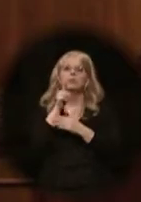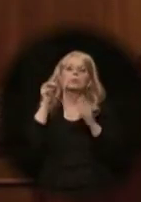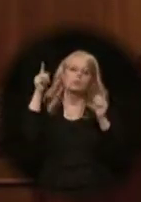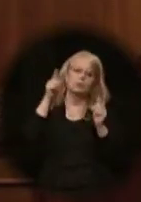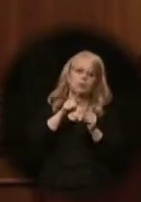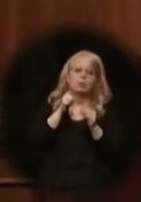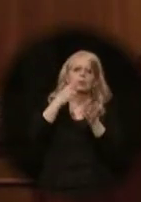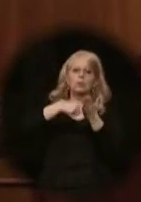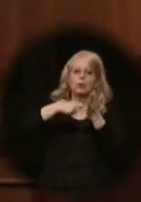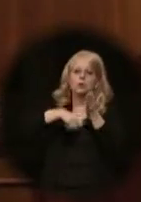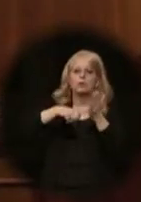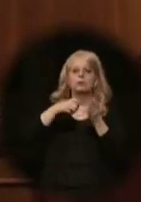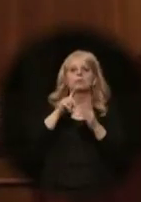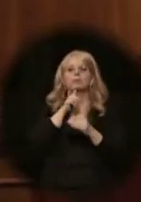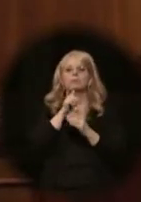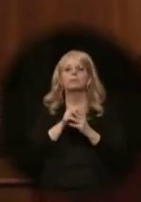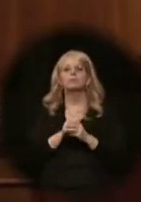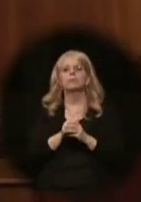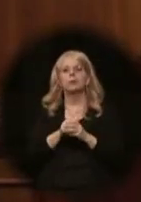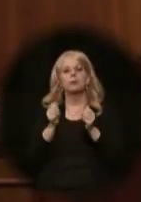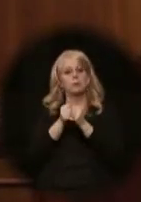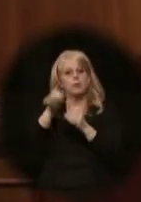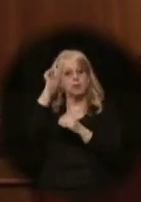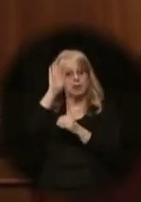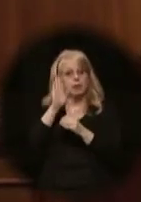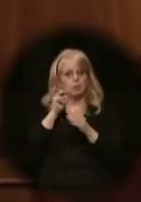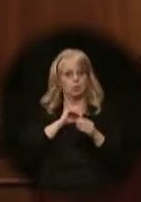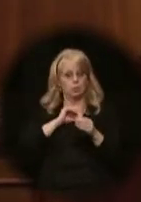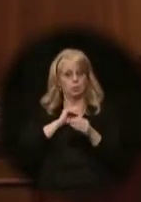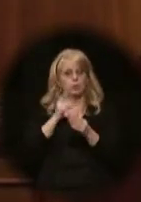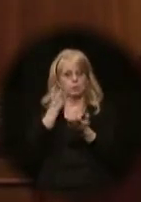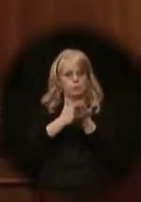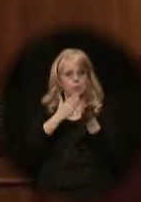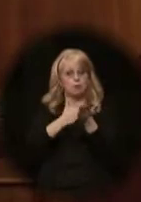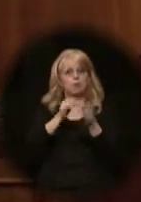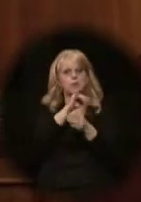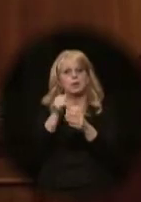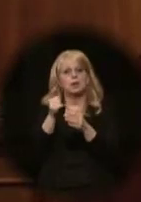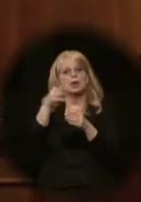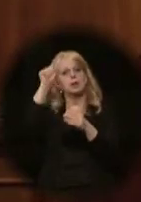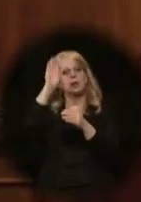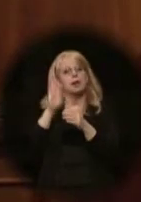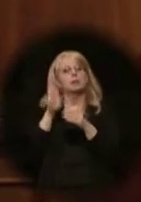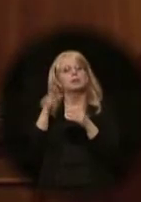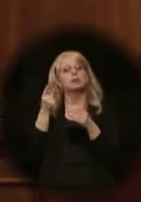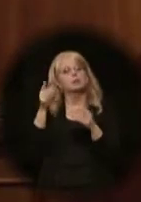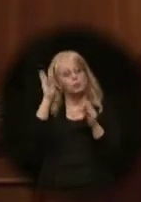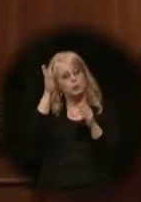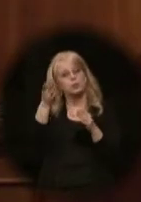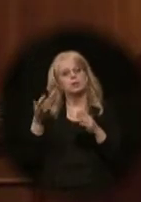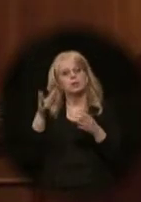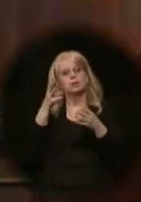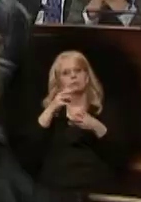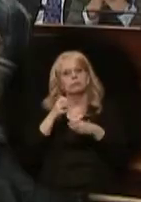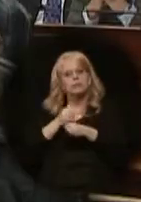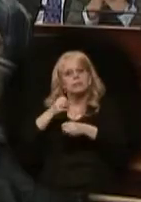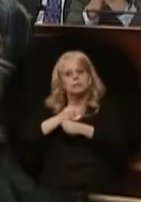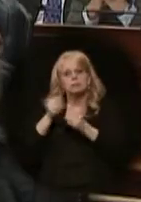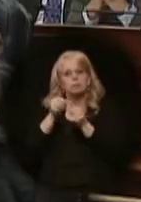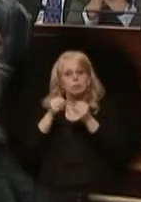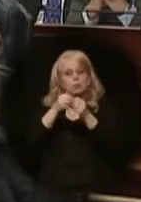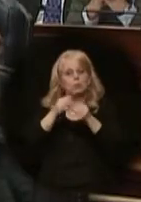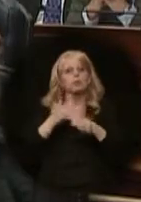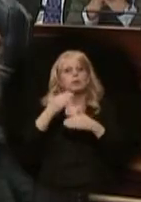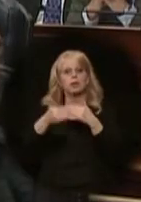possible costs. With Alaska owning a stake, Alaskans stand to gain more. Next,